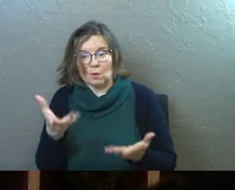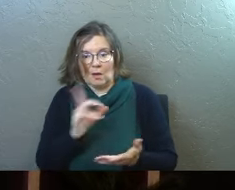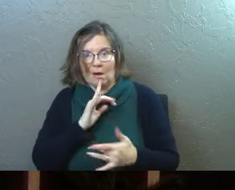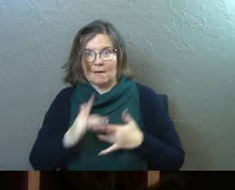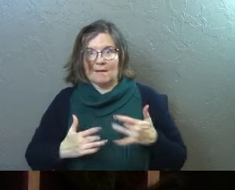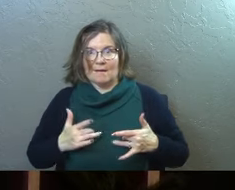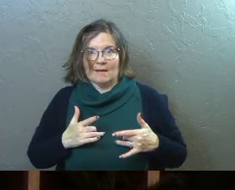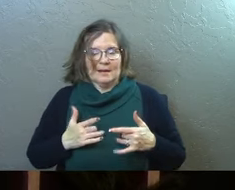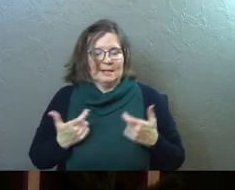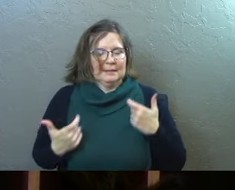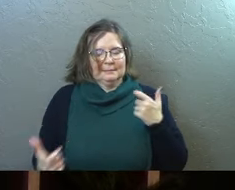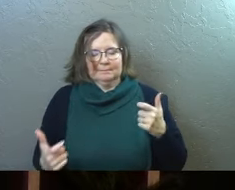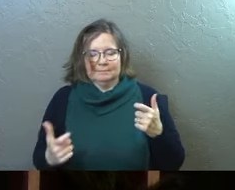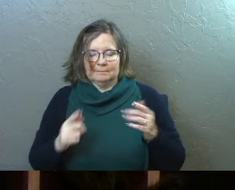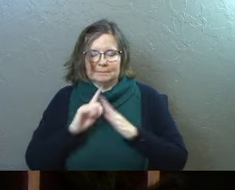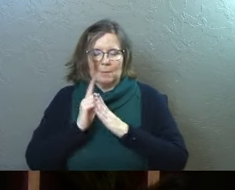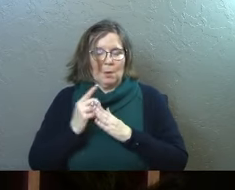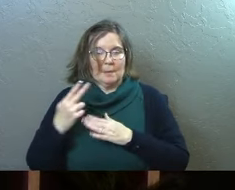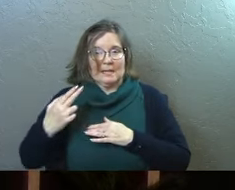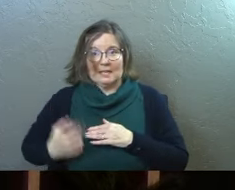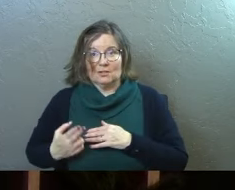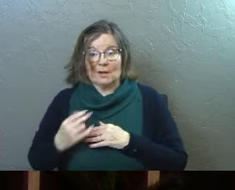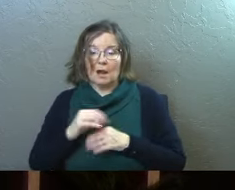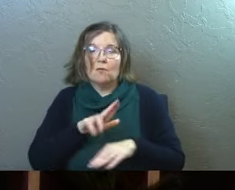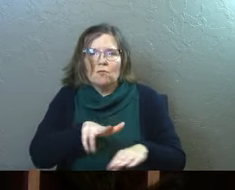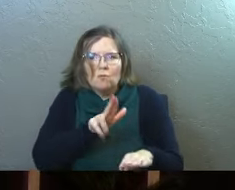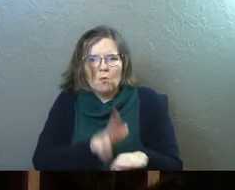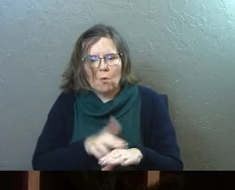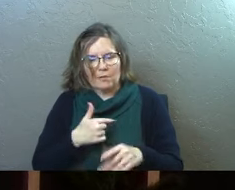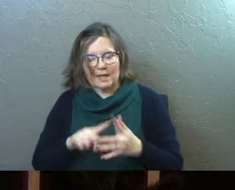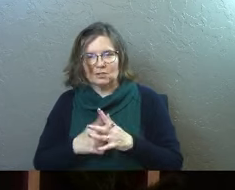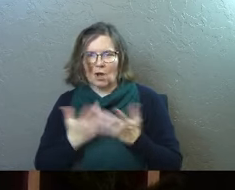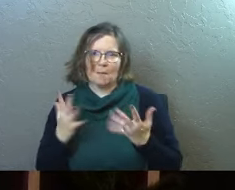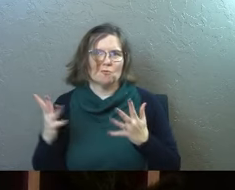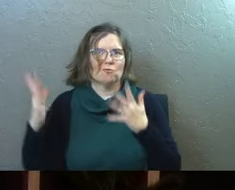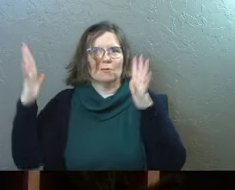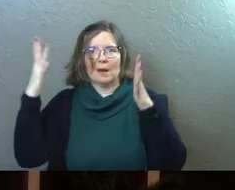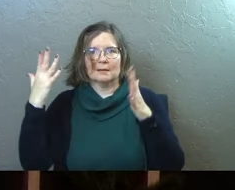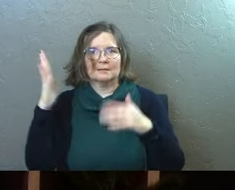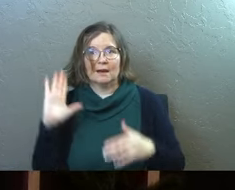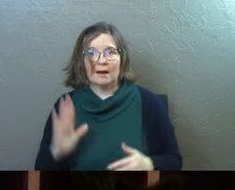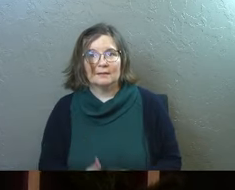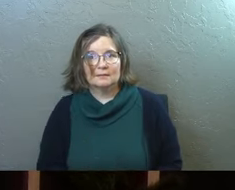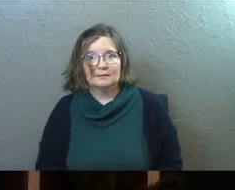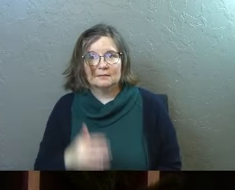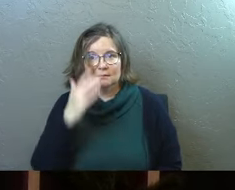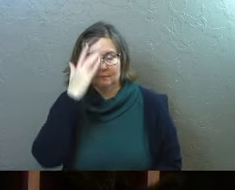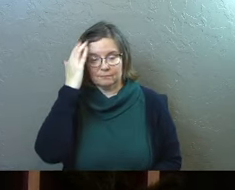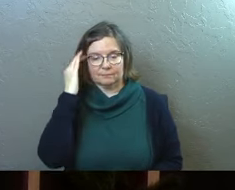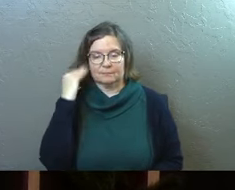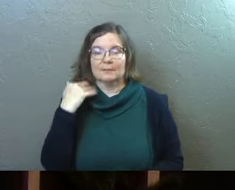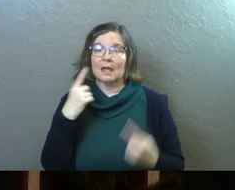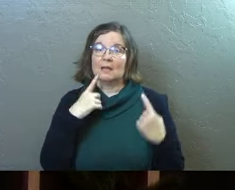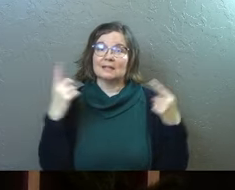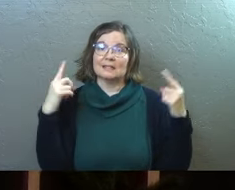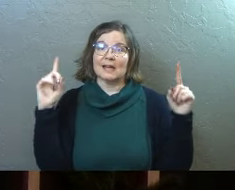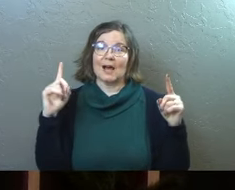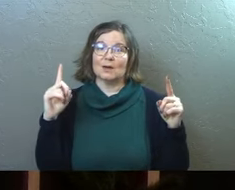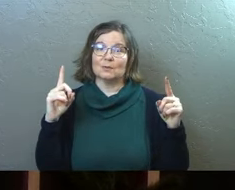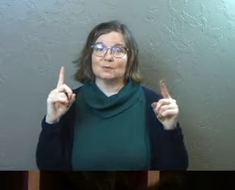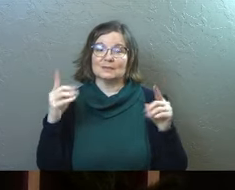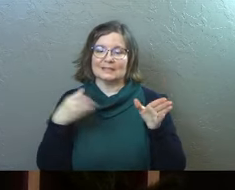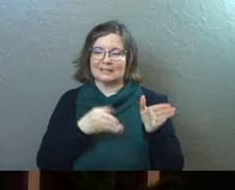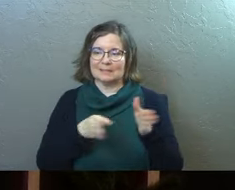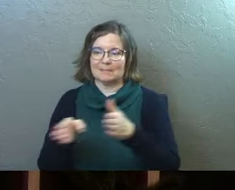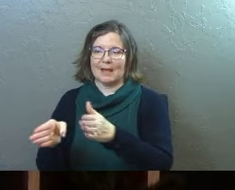they are on this monumental moment of history. And of course they start praising God there. They've come to announce his path